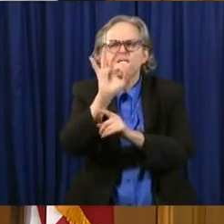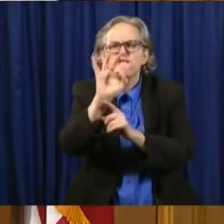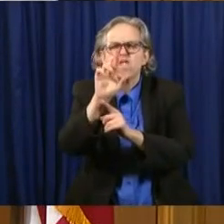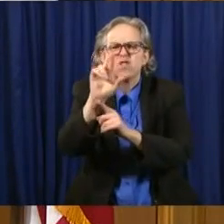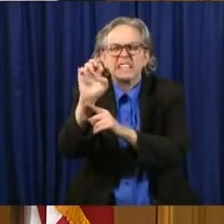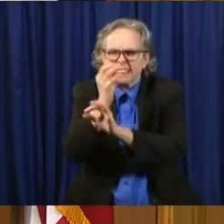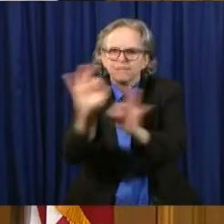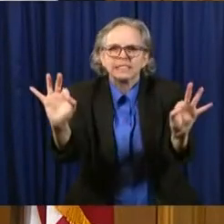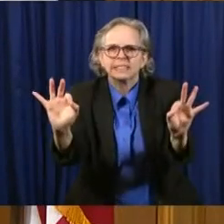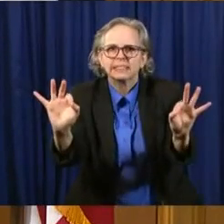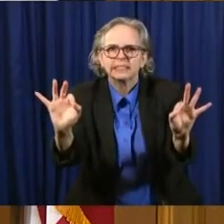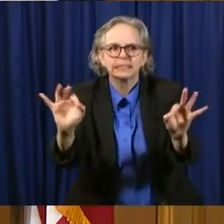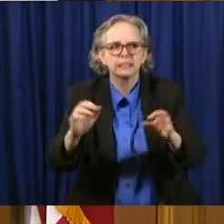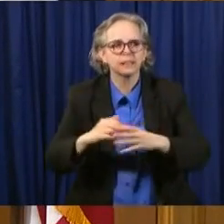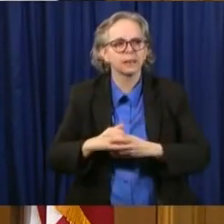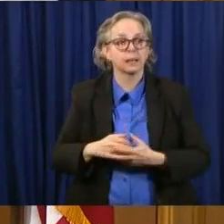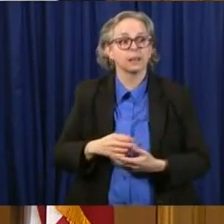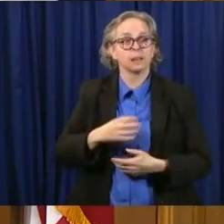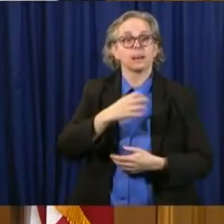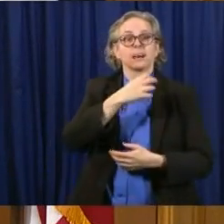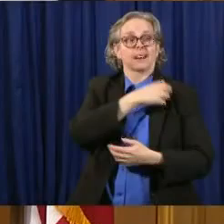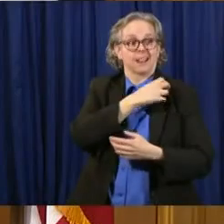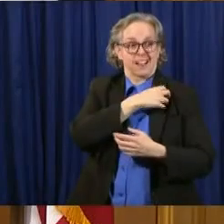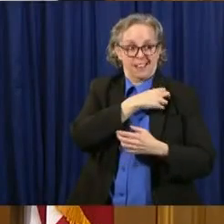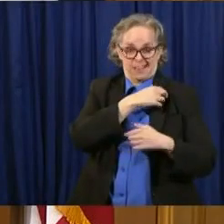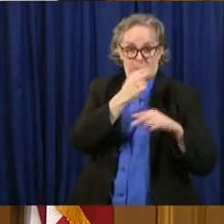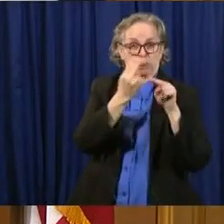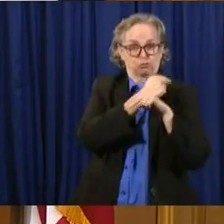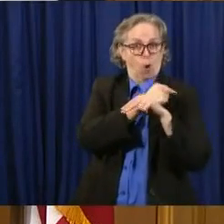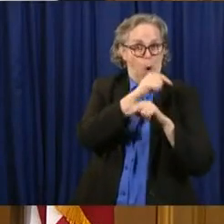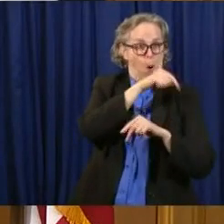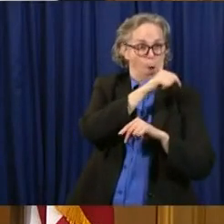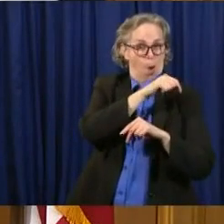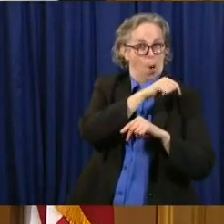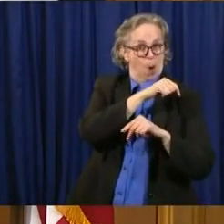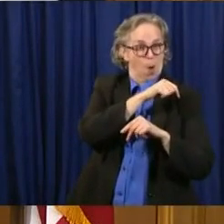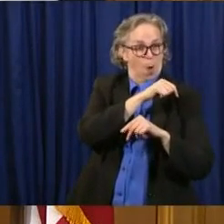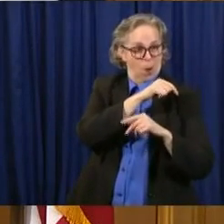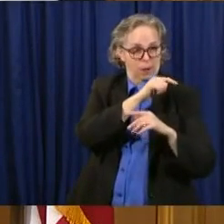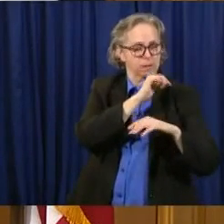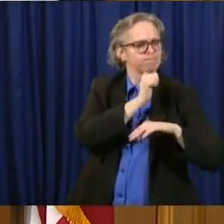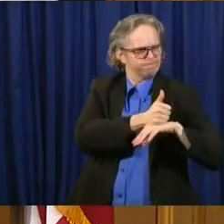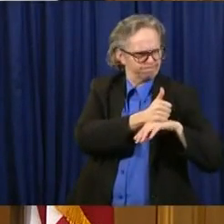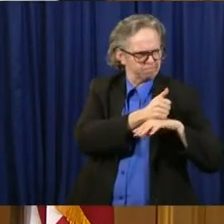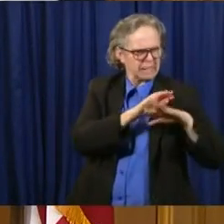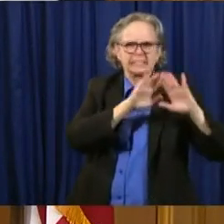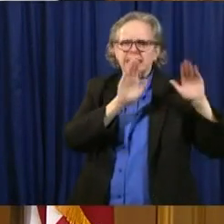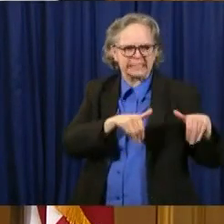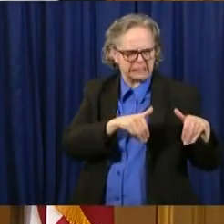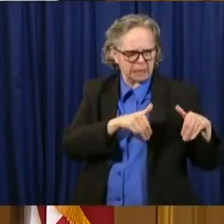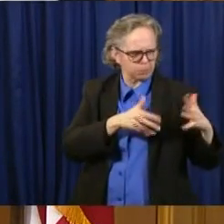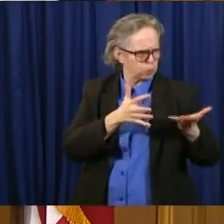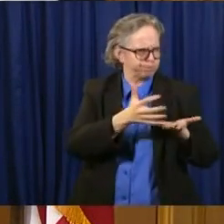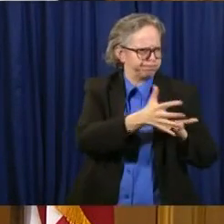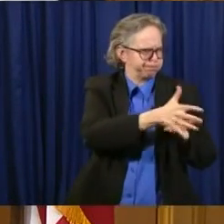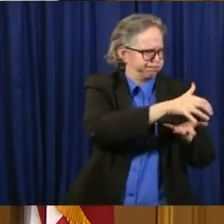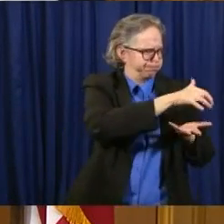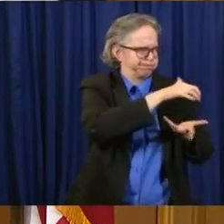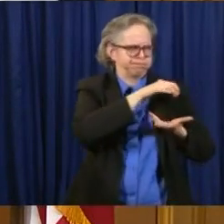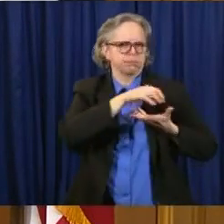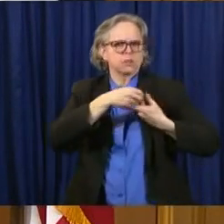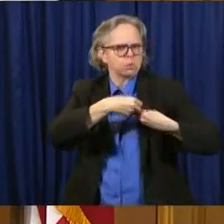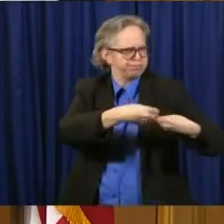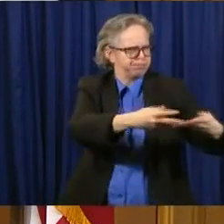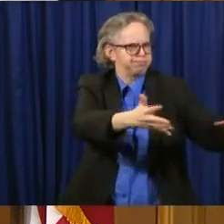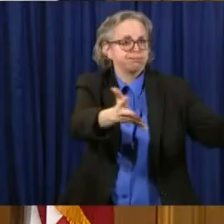statewide collection and distribution system to make this process as simple as possible for local first responders. This is